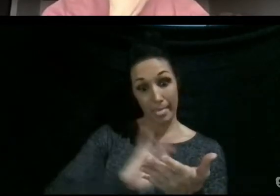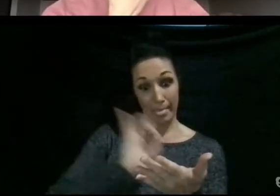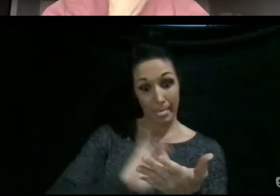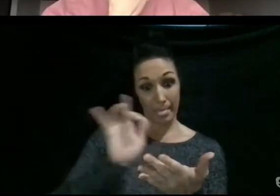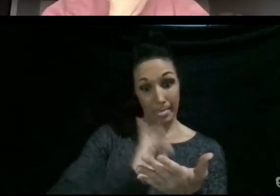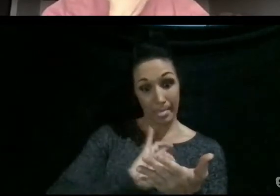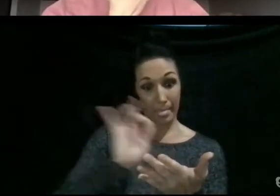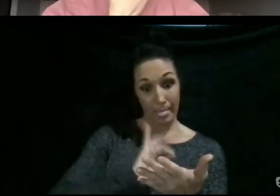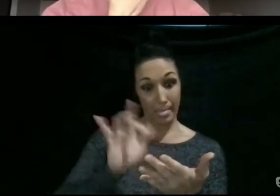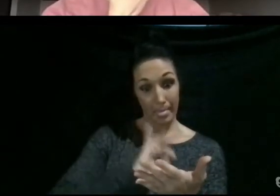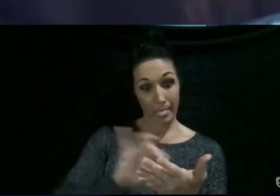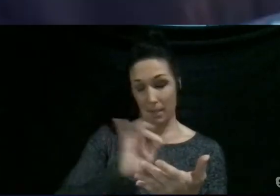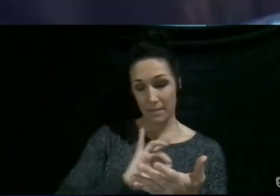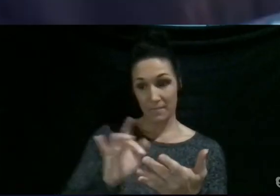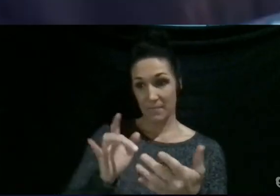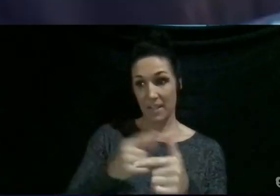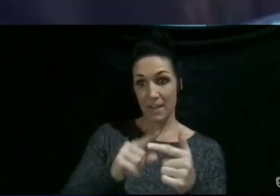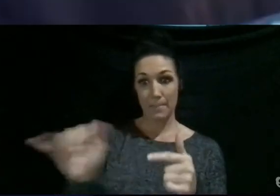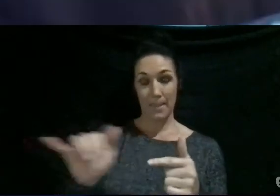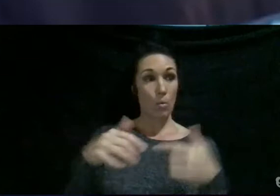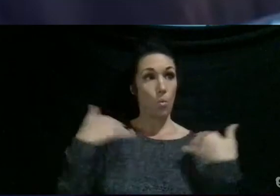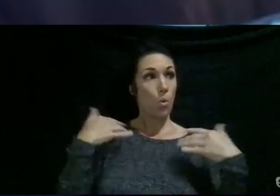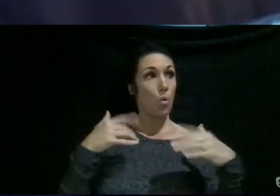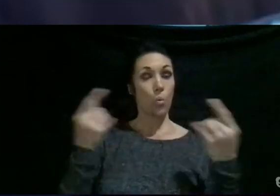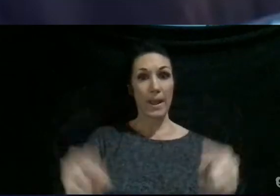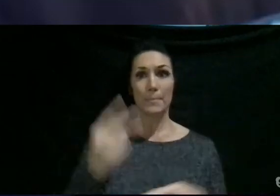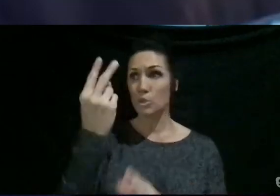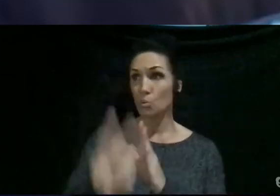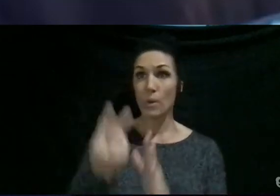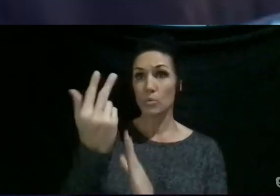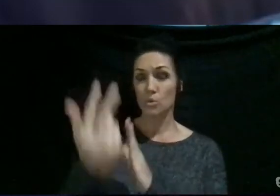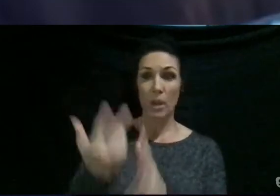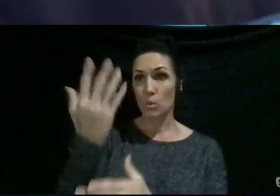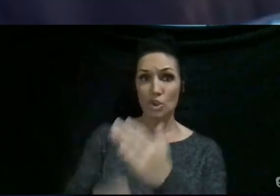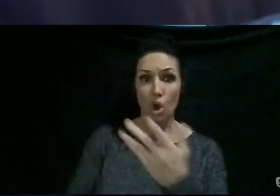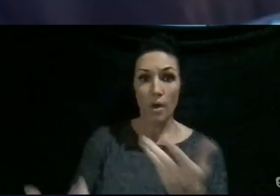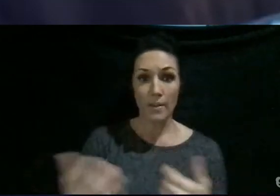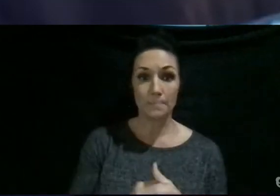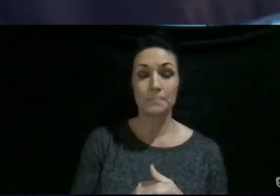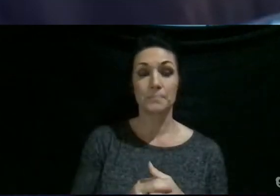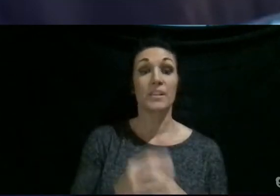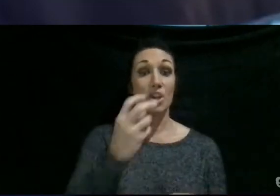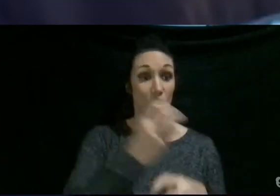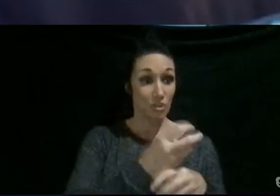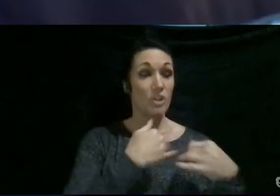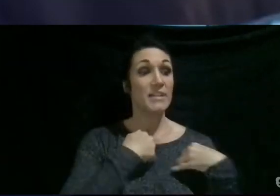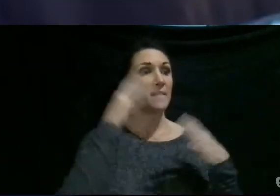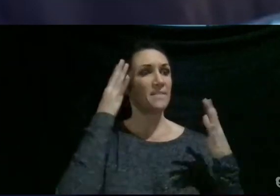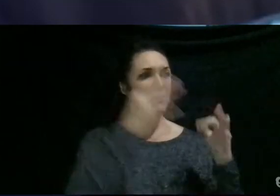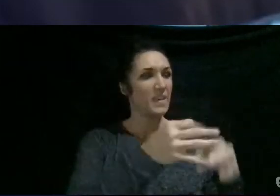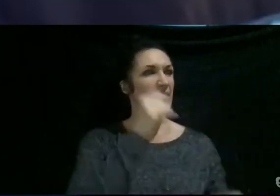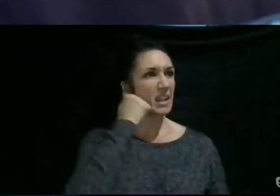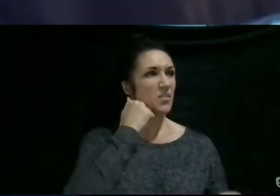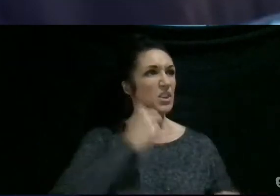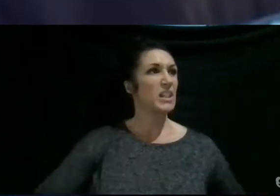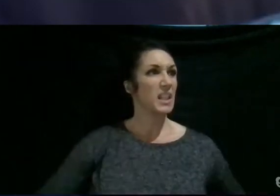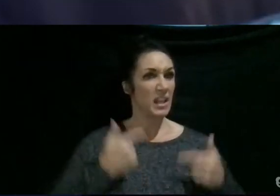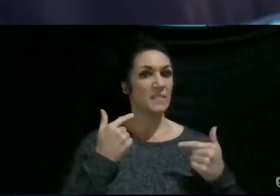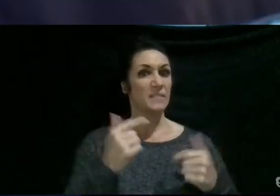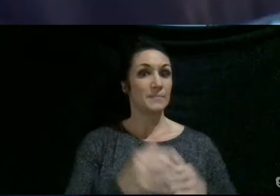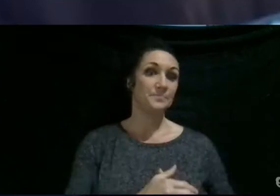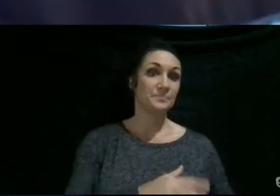happened? It's been hard to have faith in my everyday life just because I'm fairly